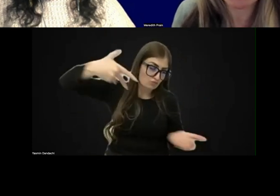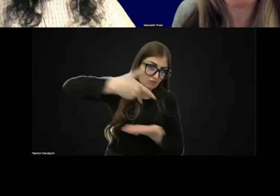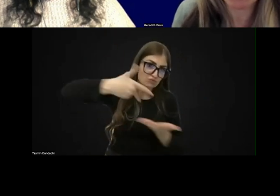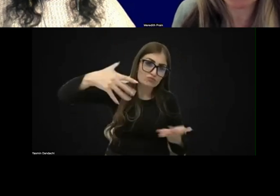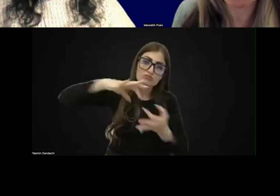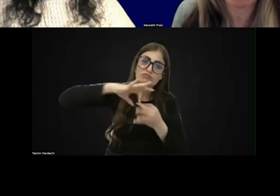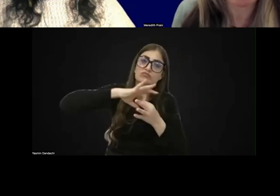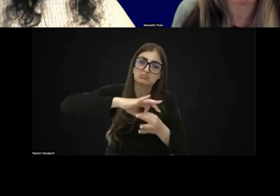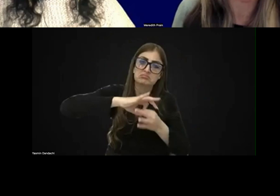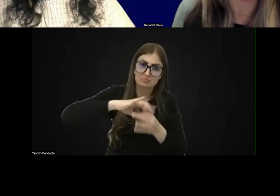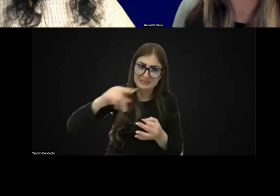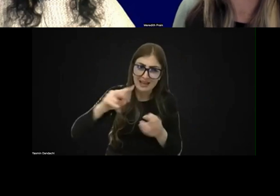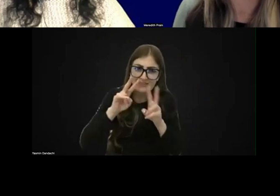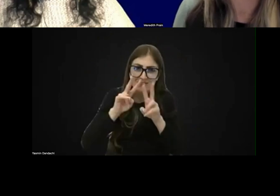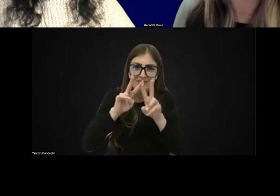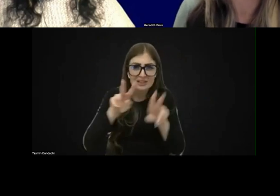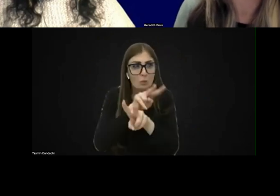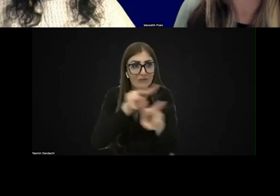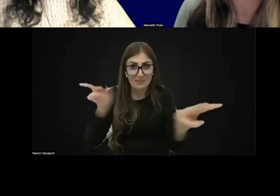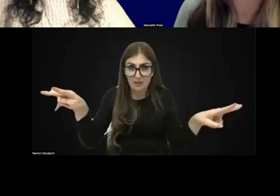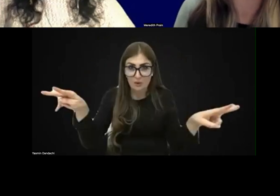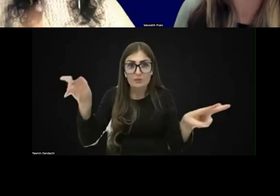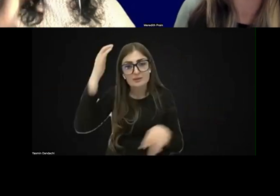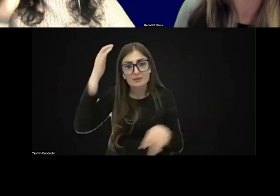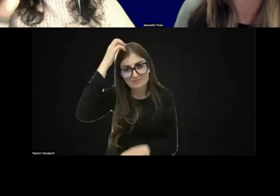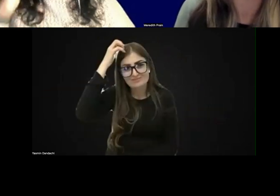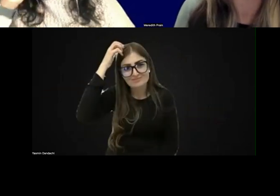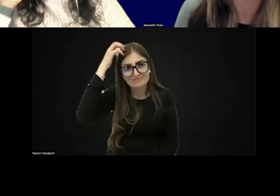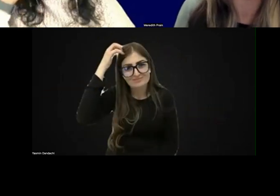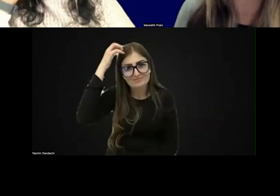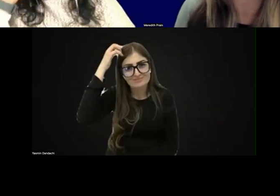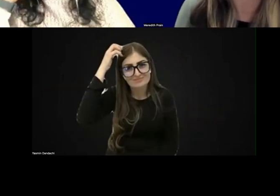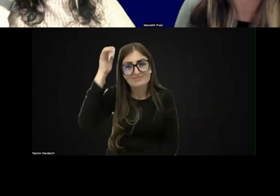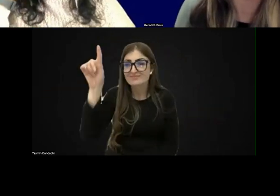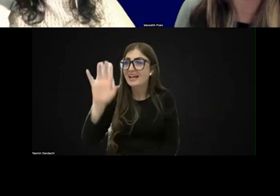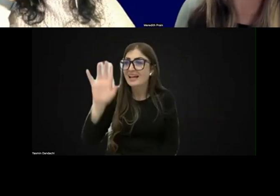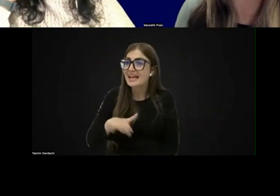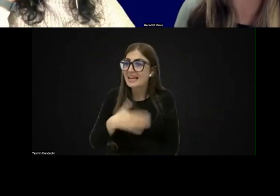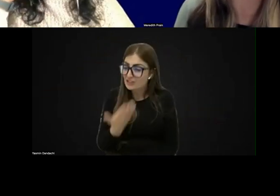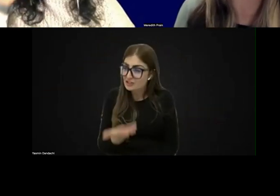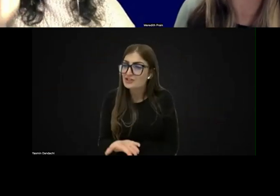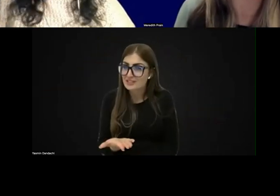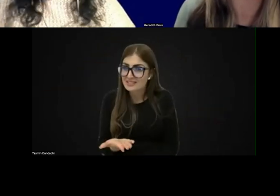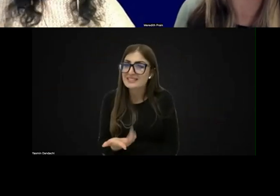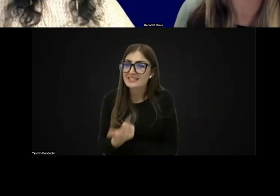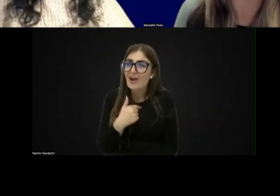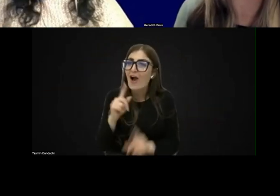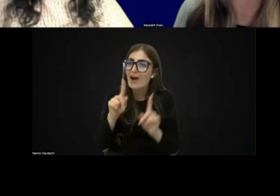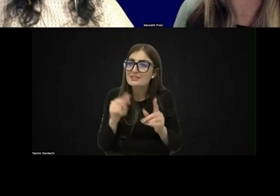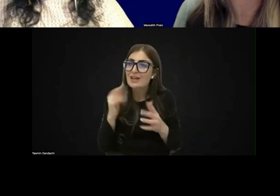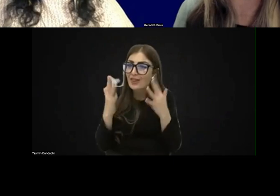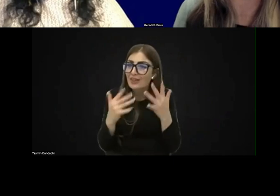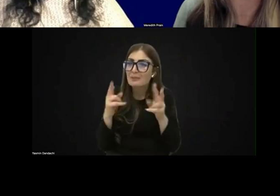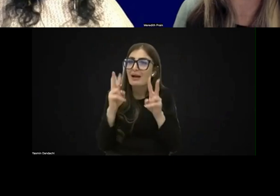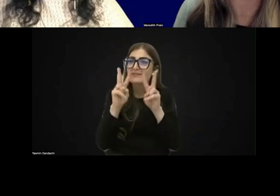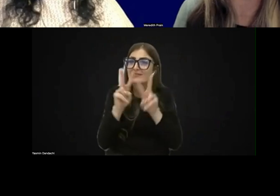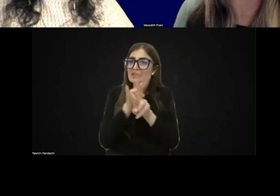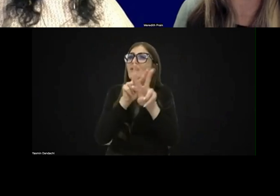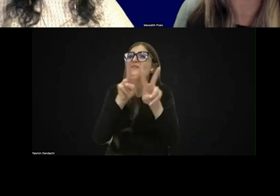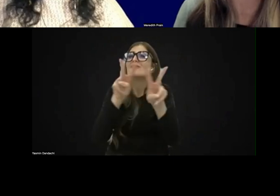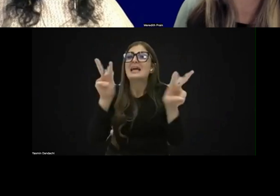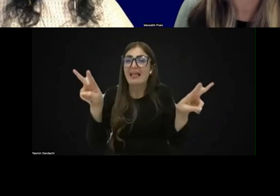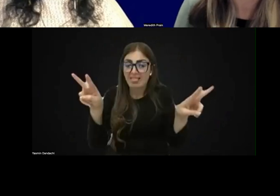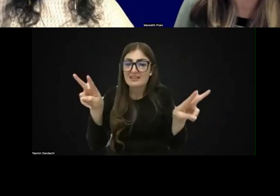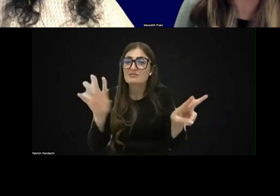be a visual field thing? This is really interesting, Michael, because I started thinking a visual field thing as